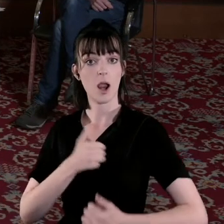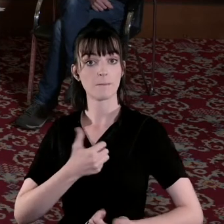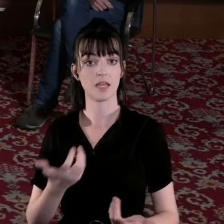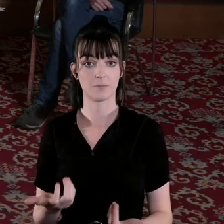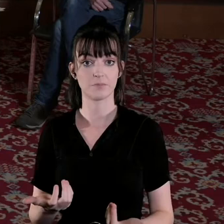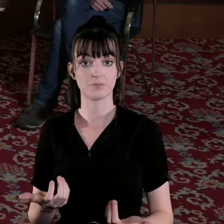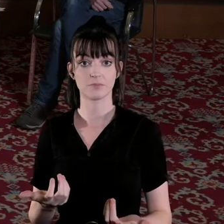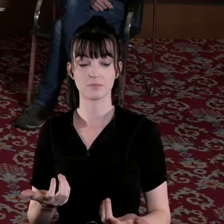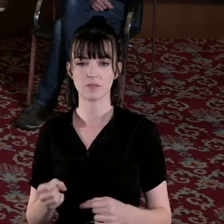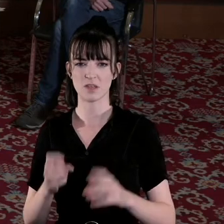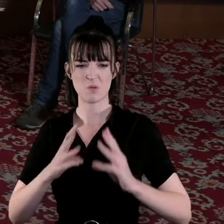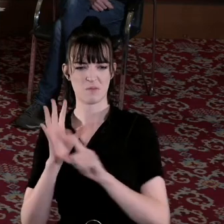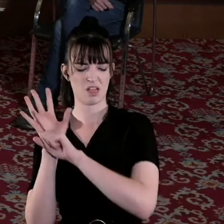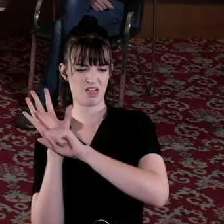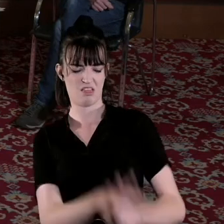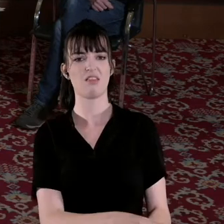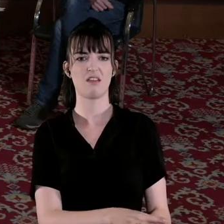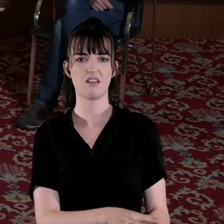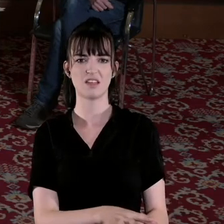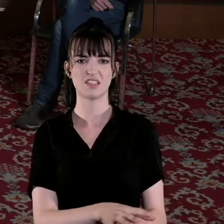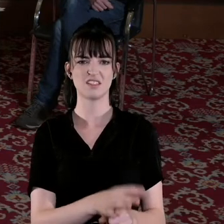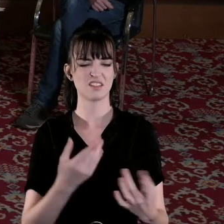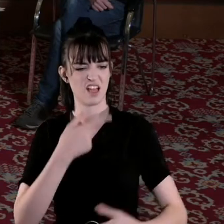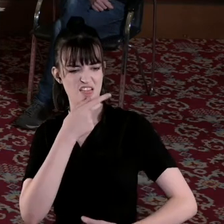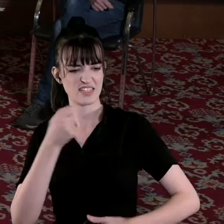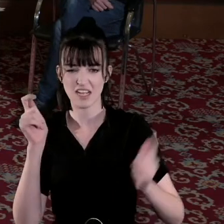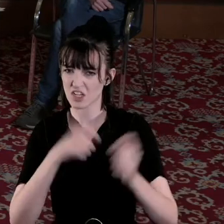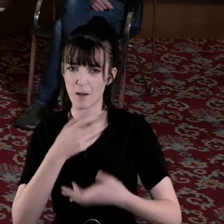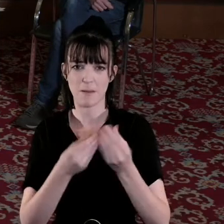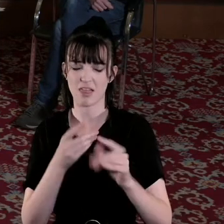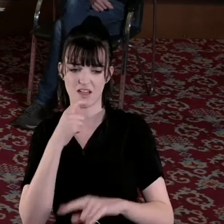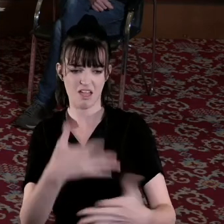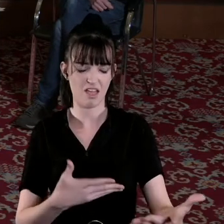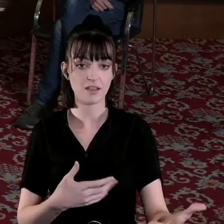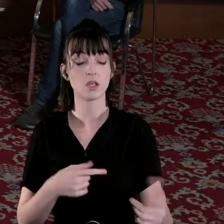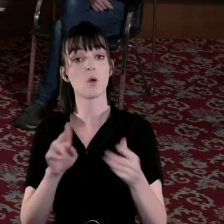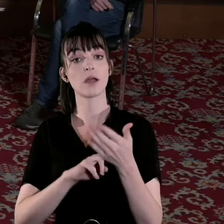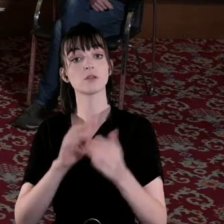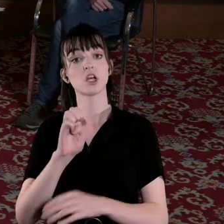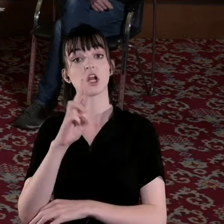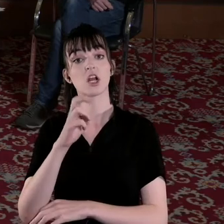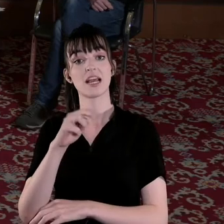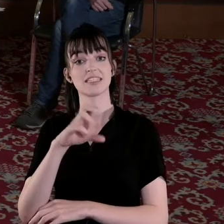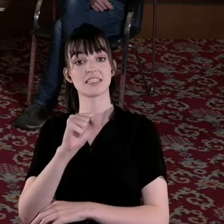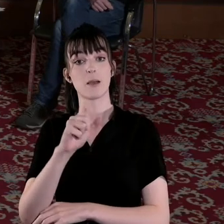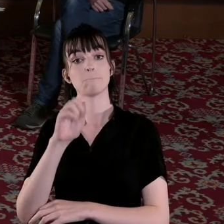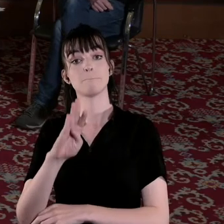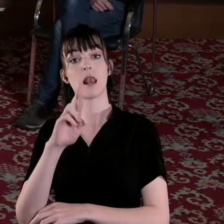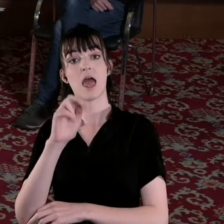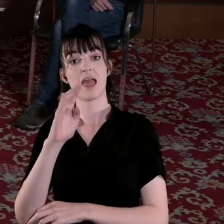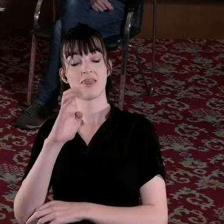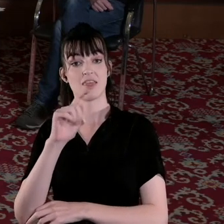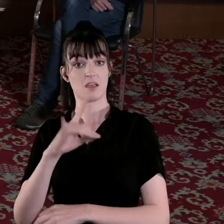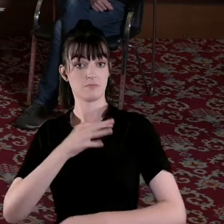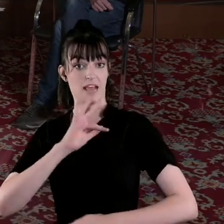the misogyny towards those women the remarks that were made I use Ernest Blythe's witness statement all the time where